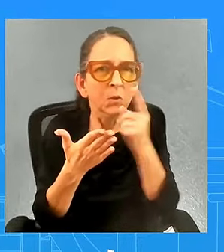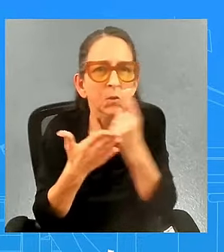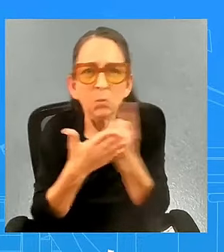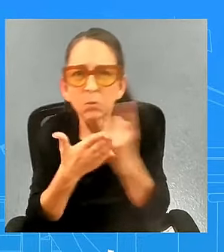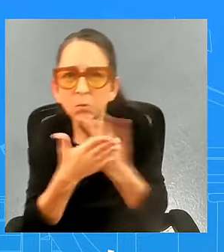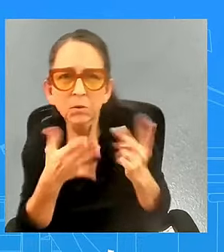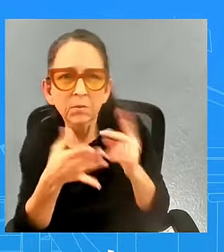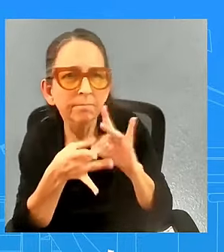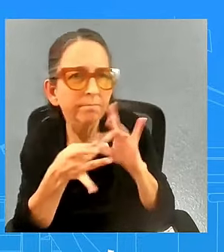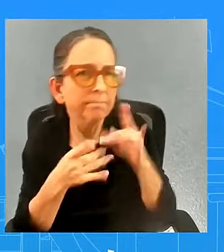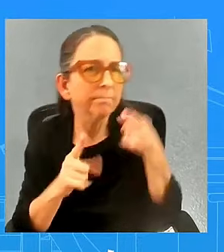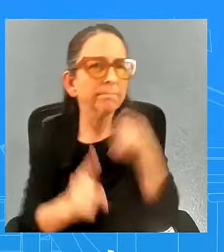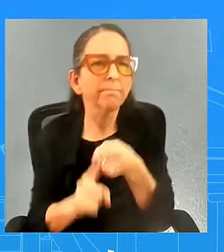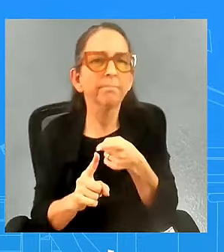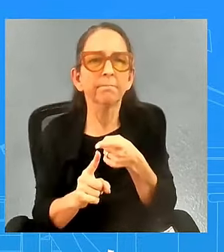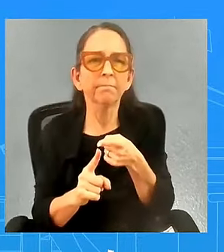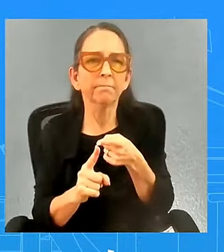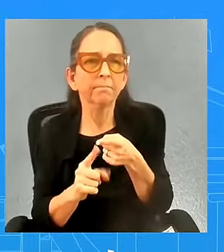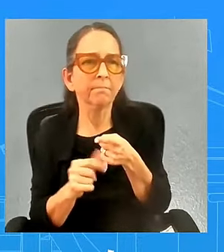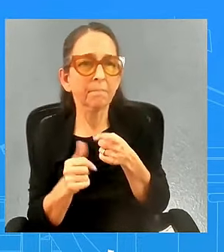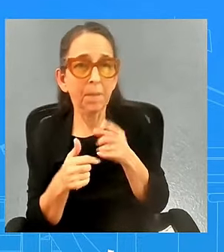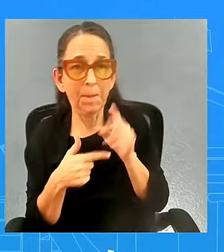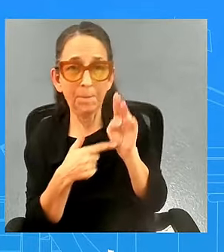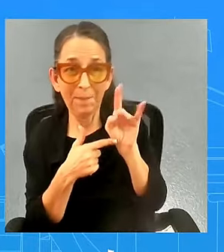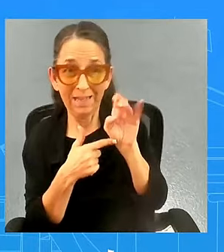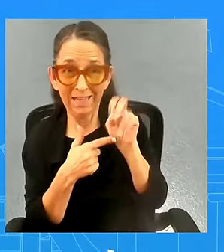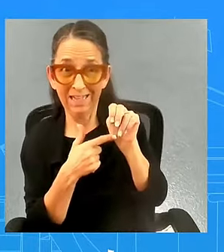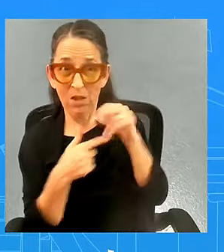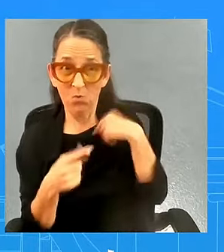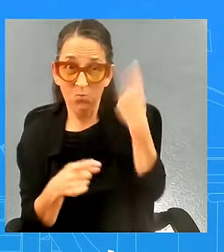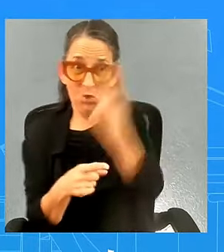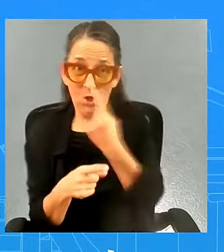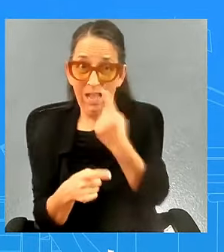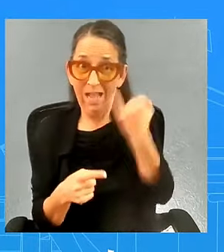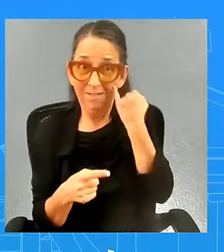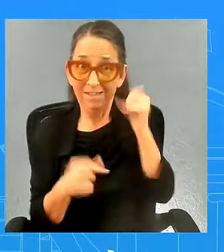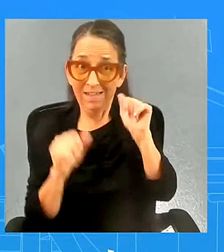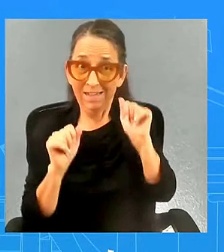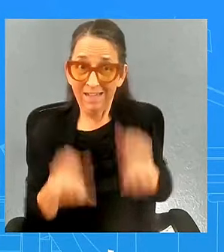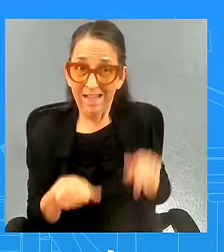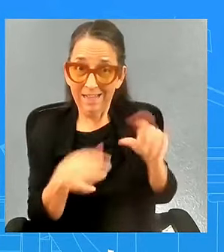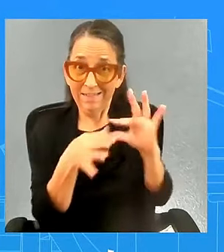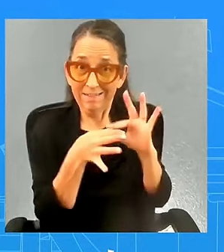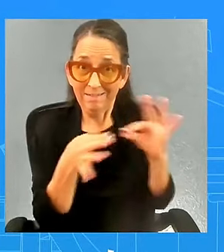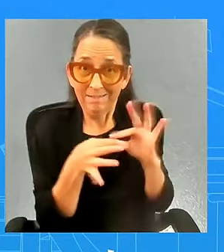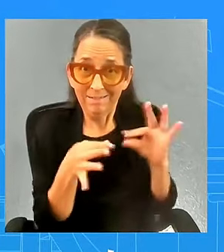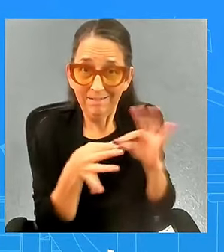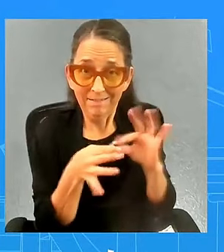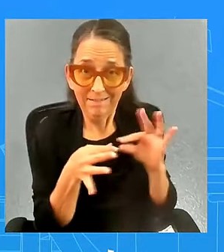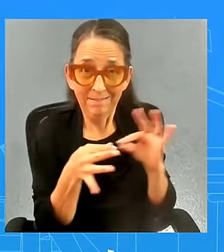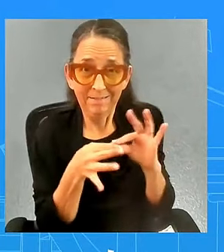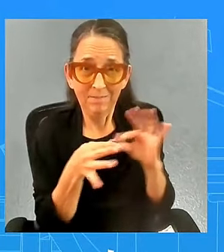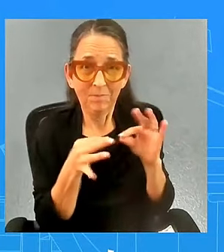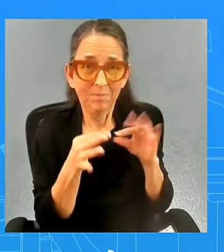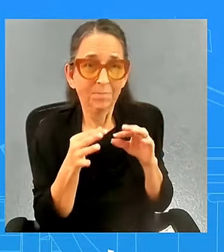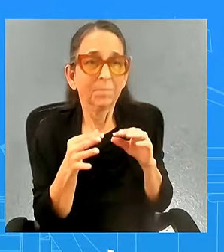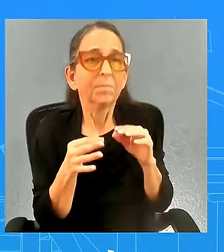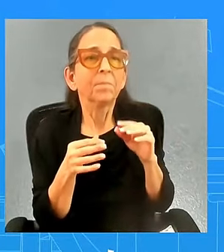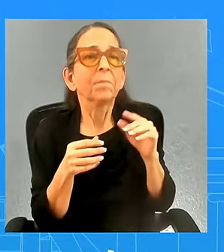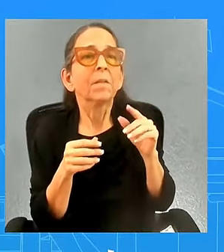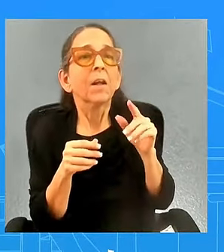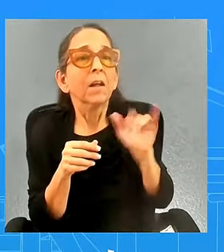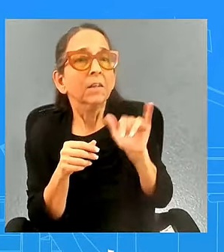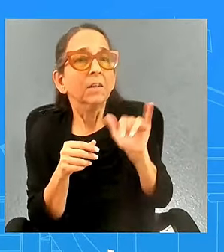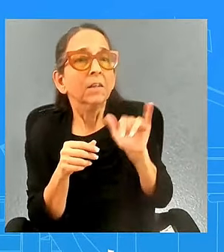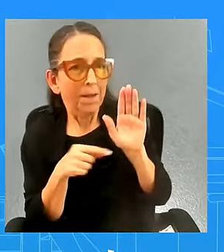president biden i wonder if you can give us a you know a sort of an indication of whether you think that is also true that there could be a ceasefire in lebanon within